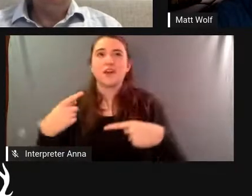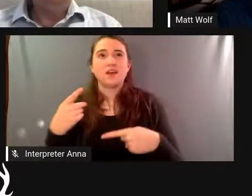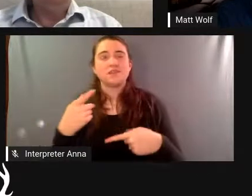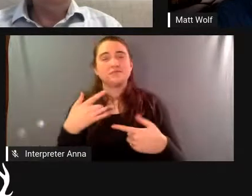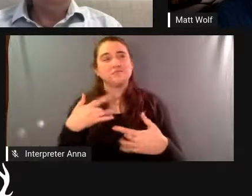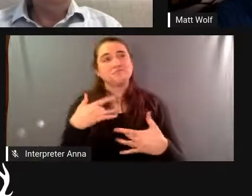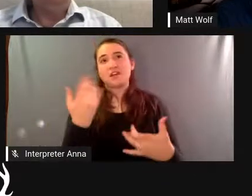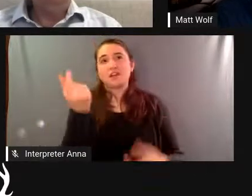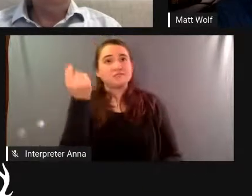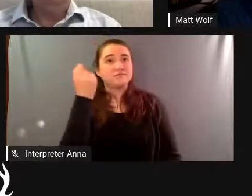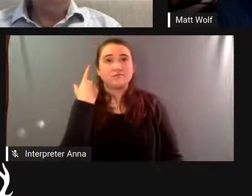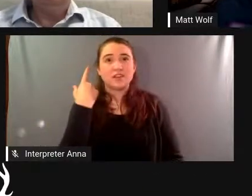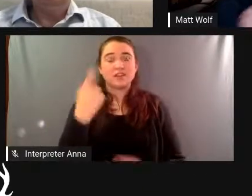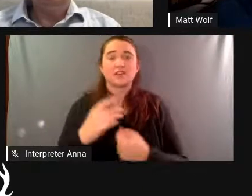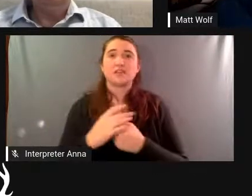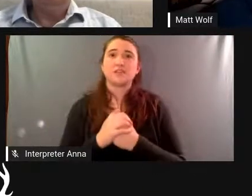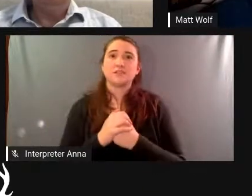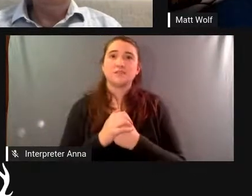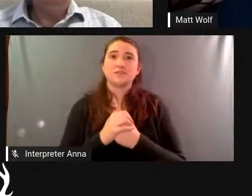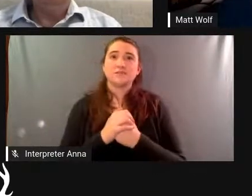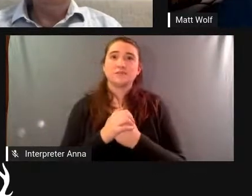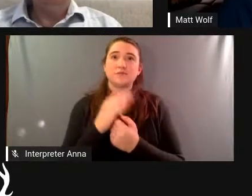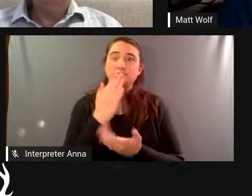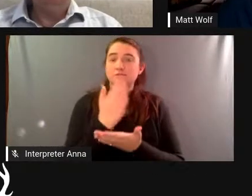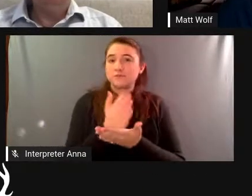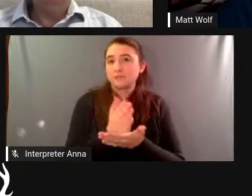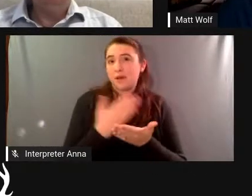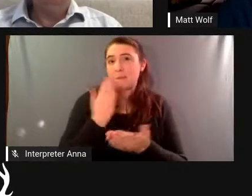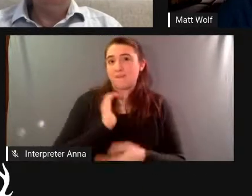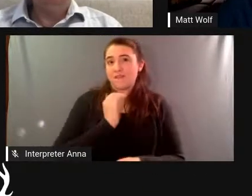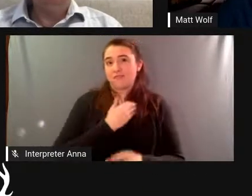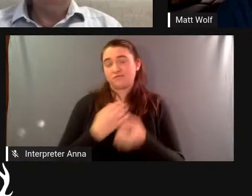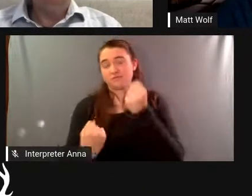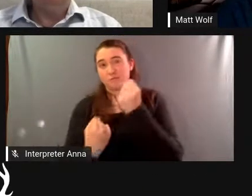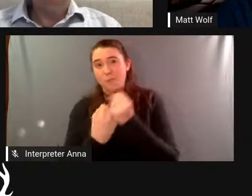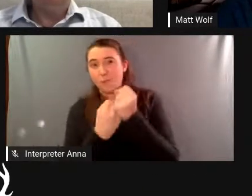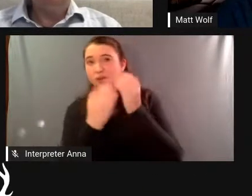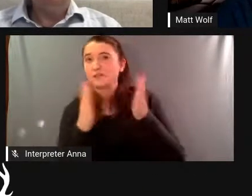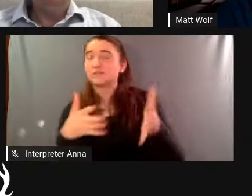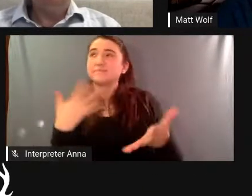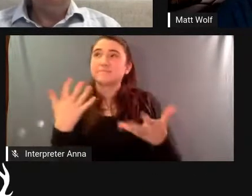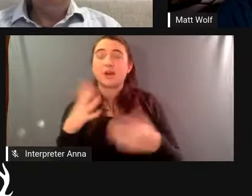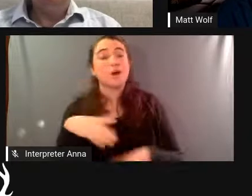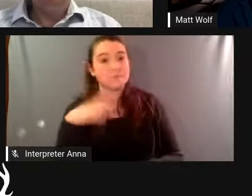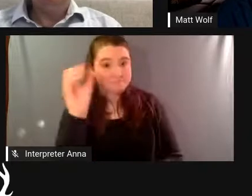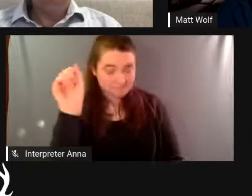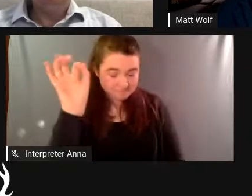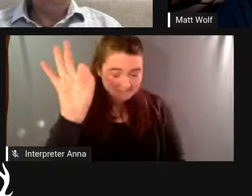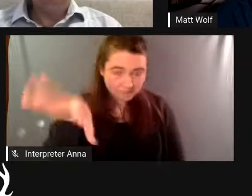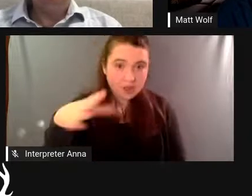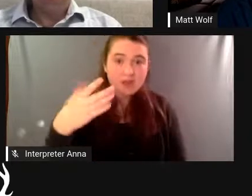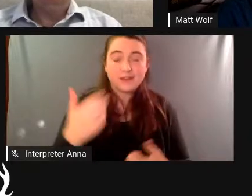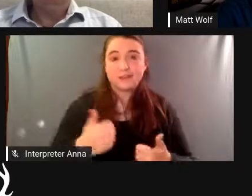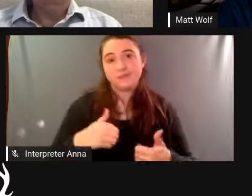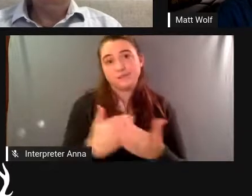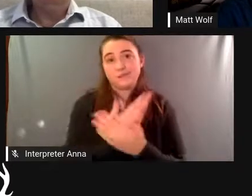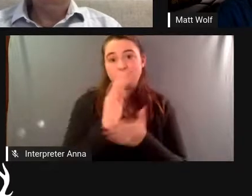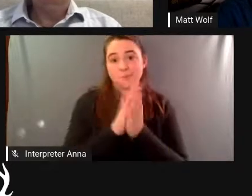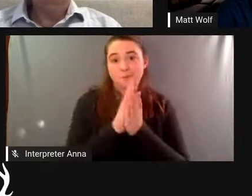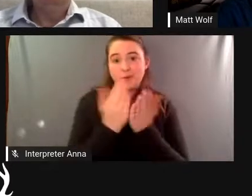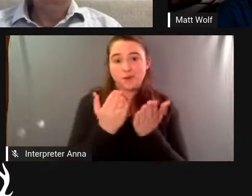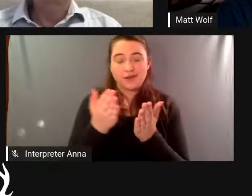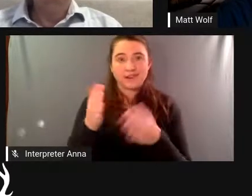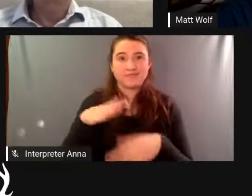champions uh and by the way there's a new book a reissue of life under glass which i'm going to hold up uh